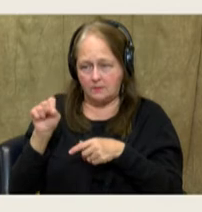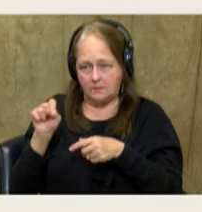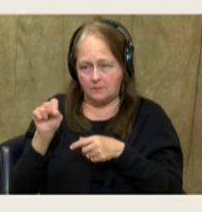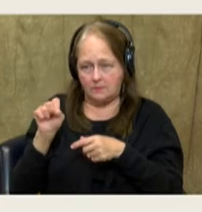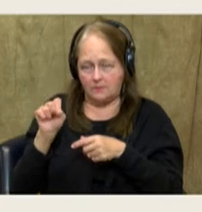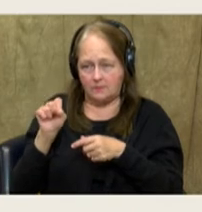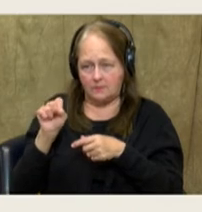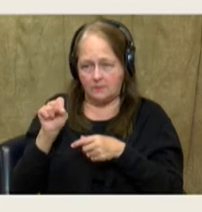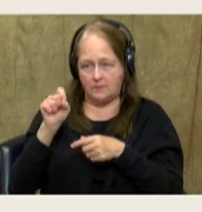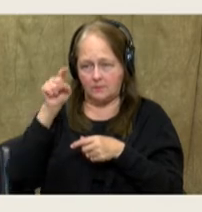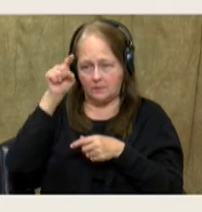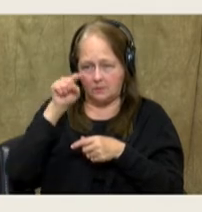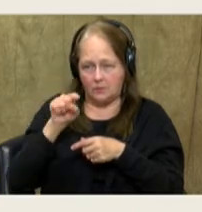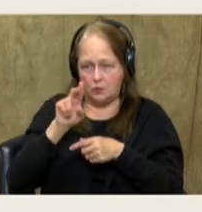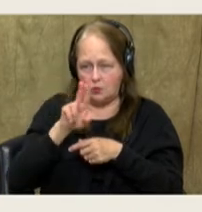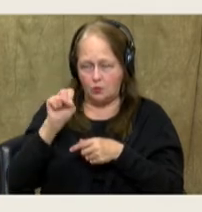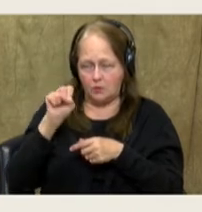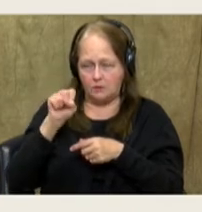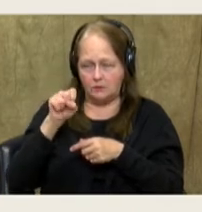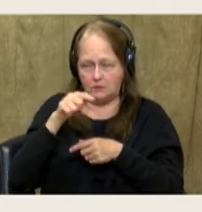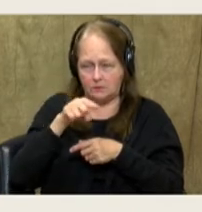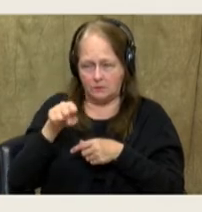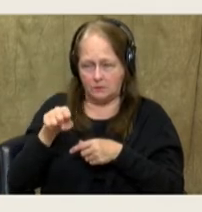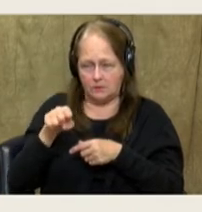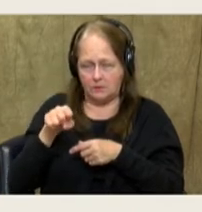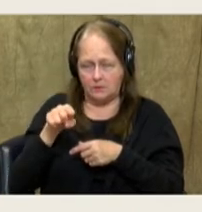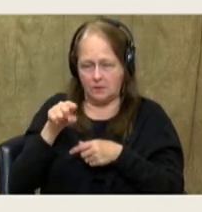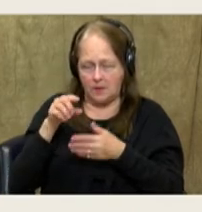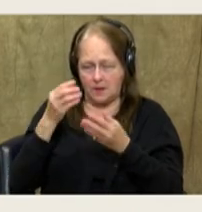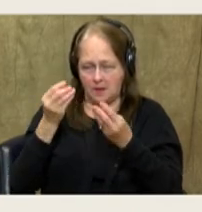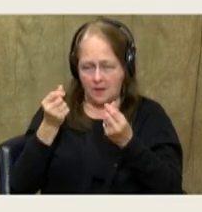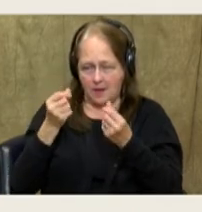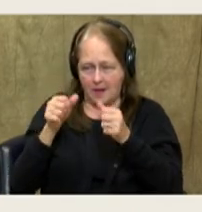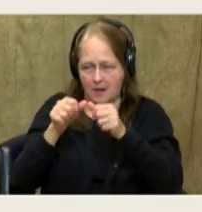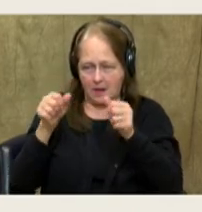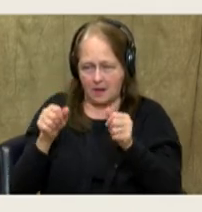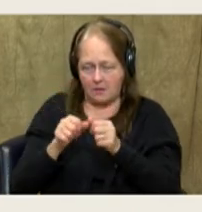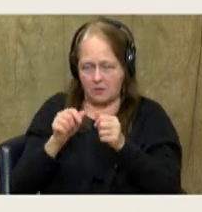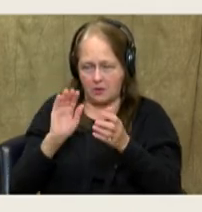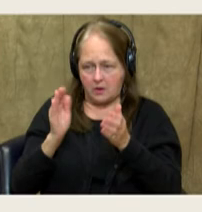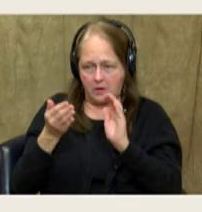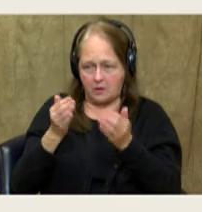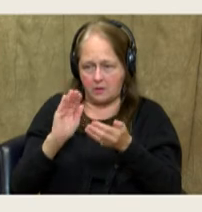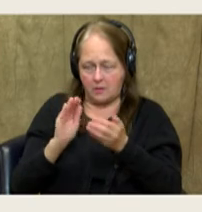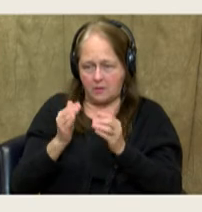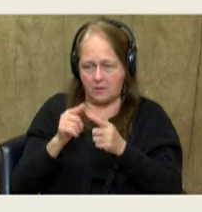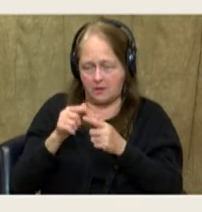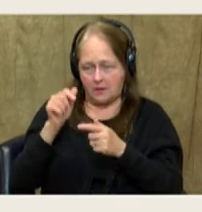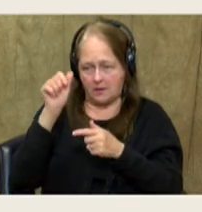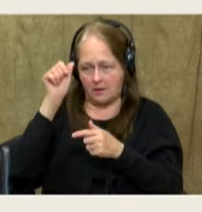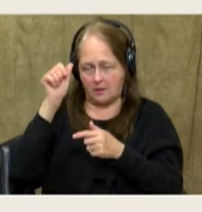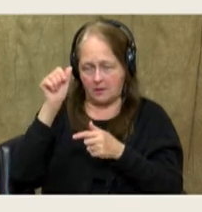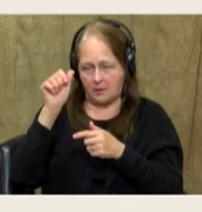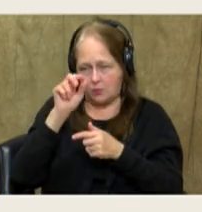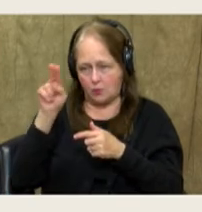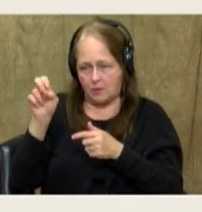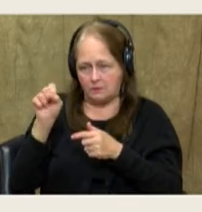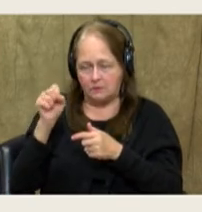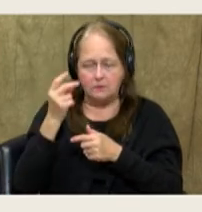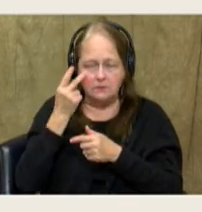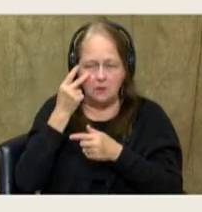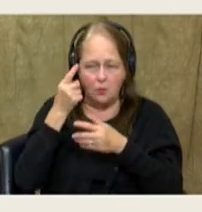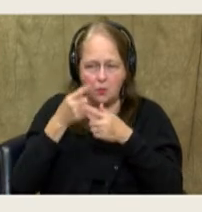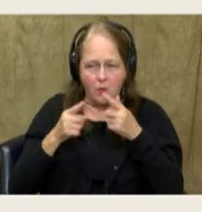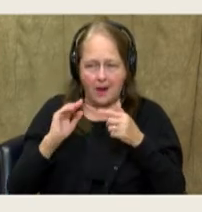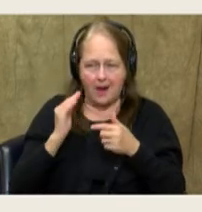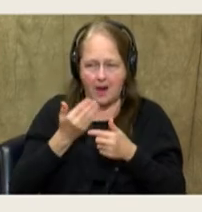Okay? So let's find the United States. The land area of India compared to the United States, it's a smaller country, but let's take a look at